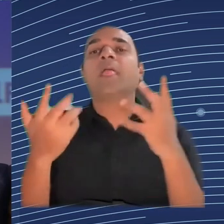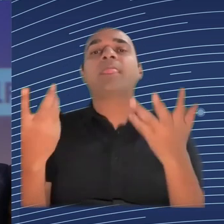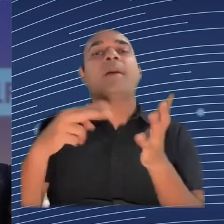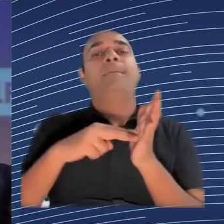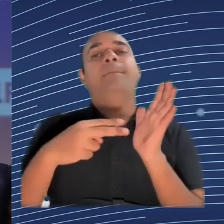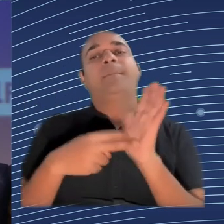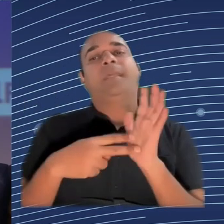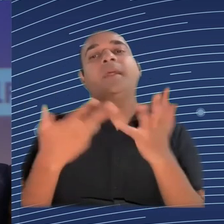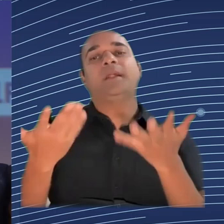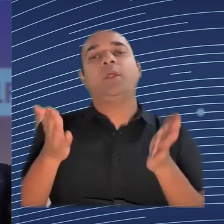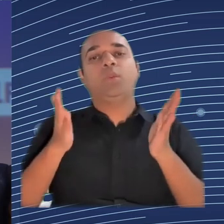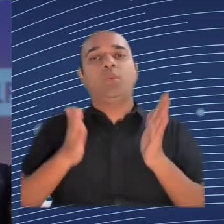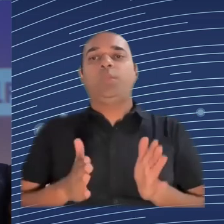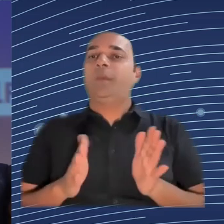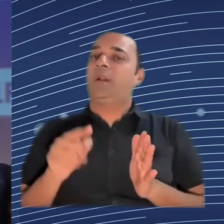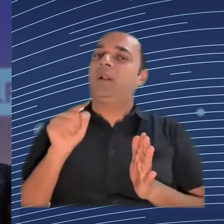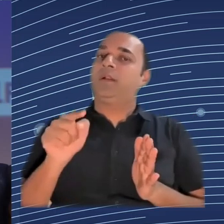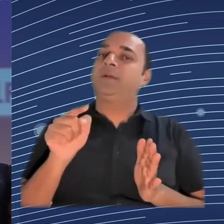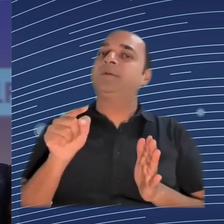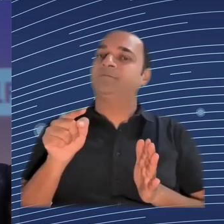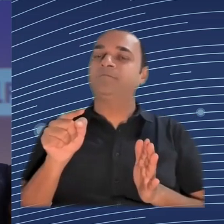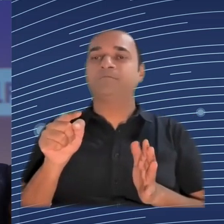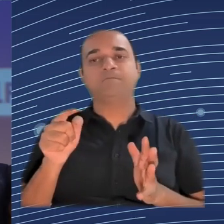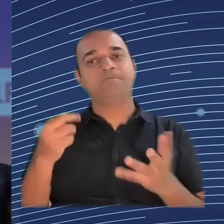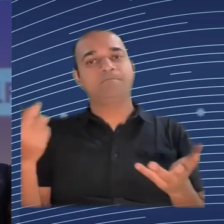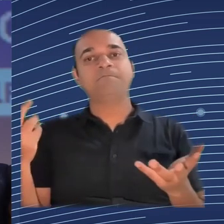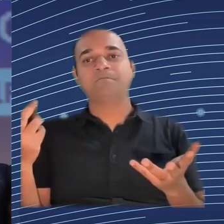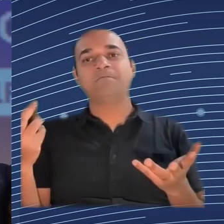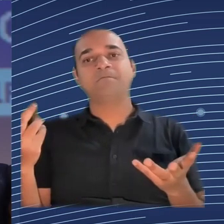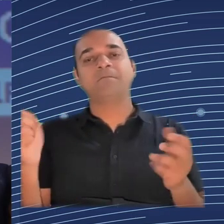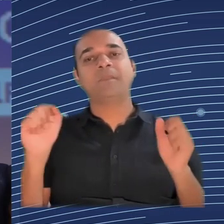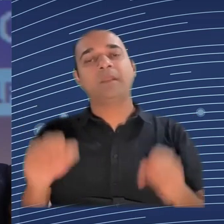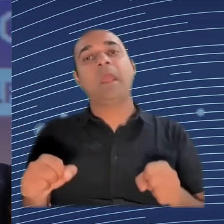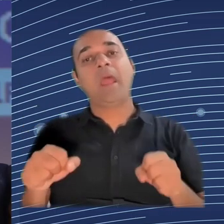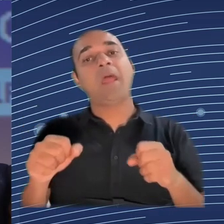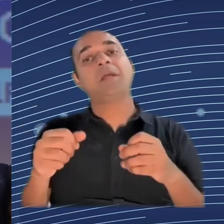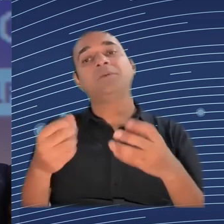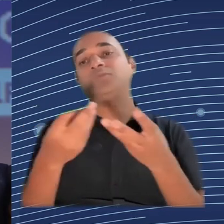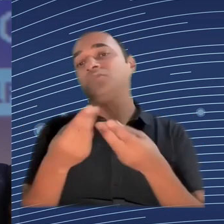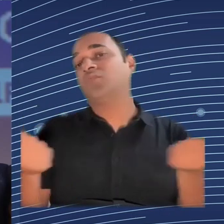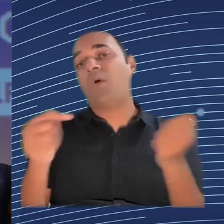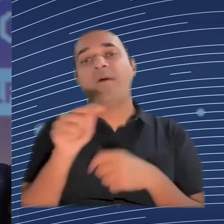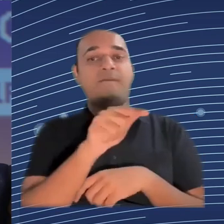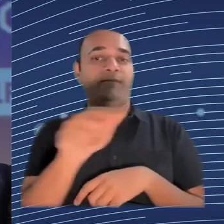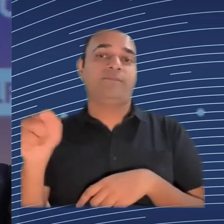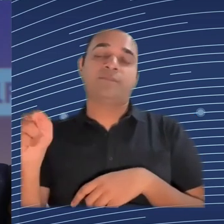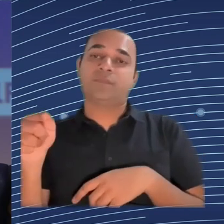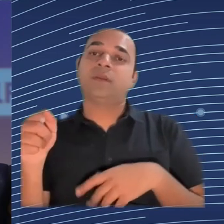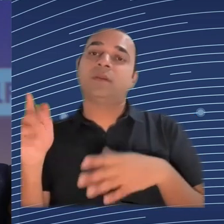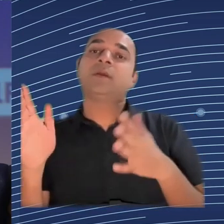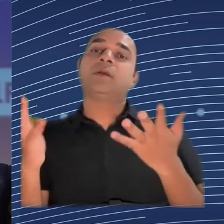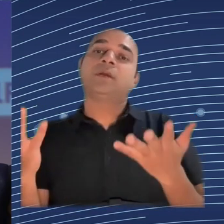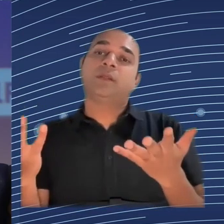them, among other things, by incorporating those practices into our business model and understanding how it impacts our company